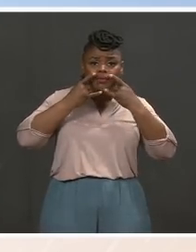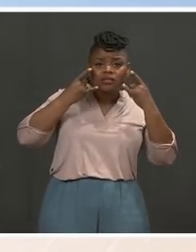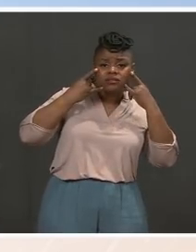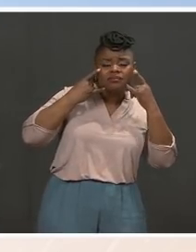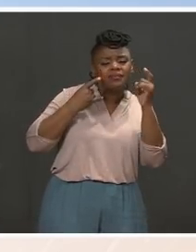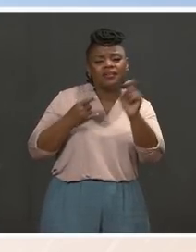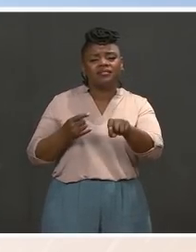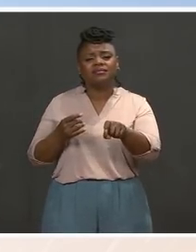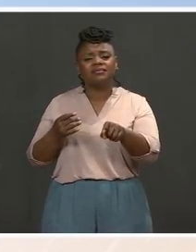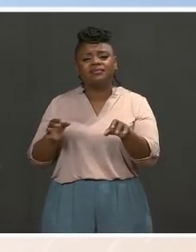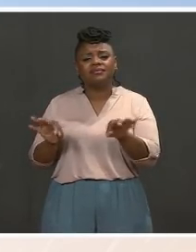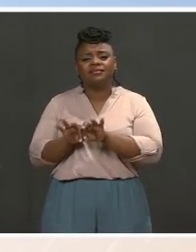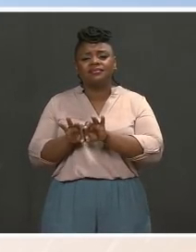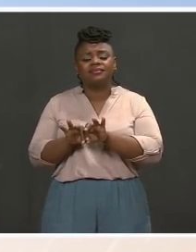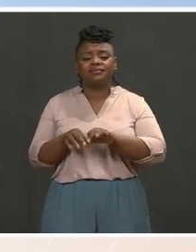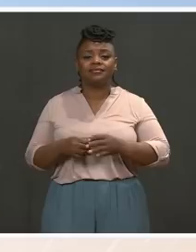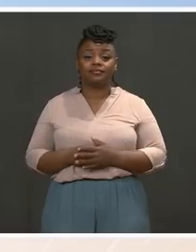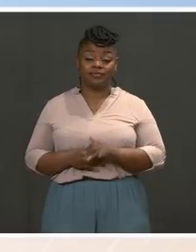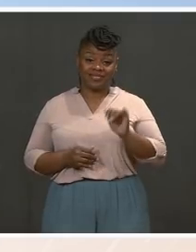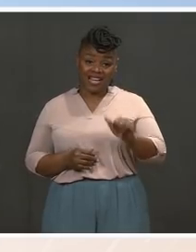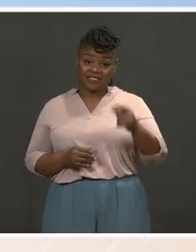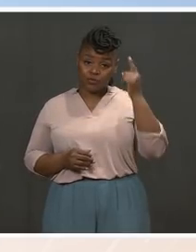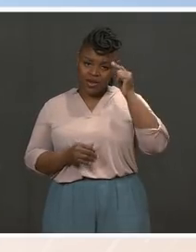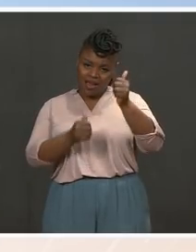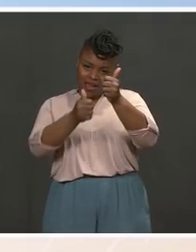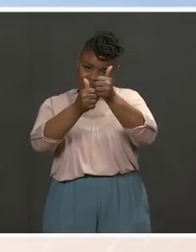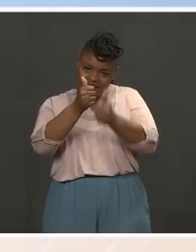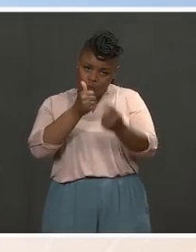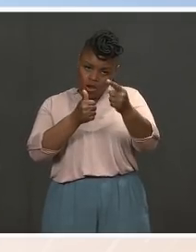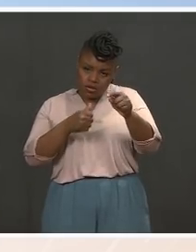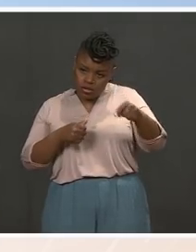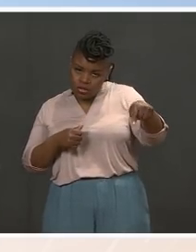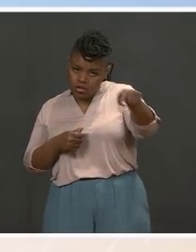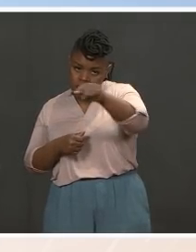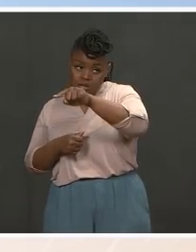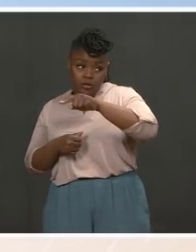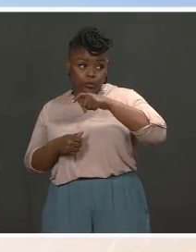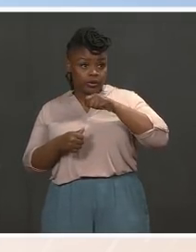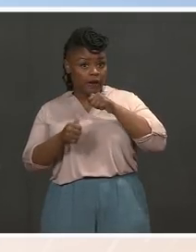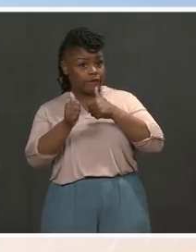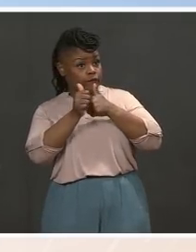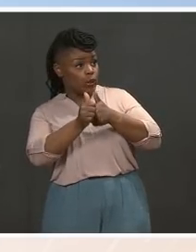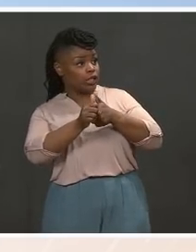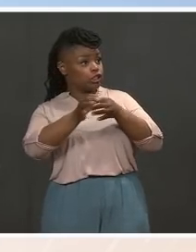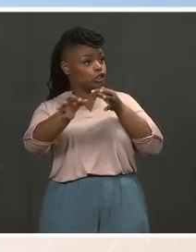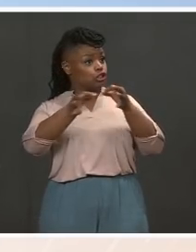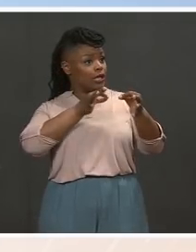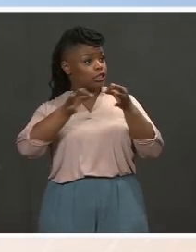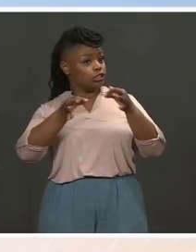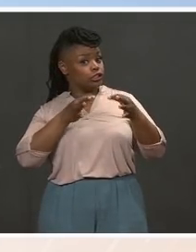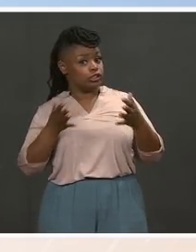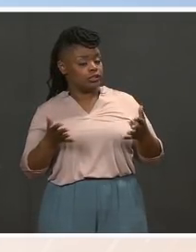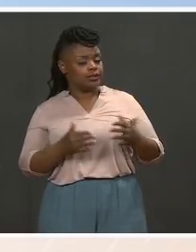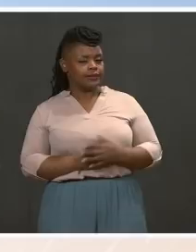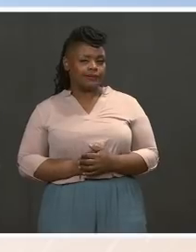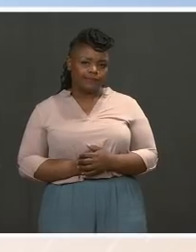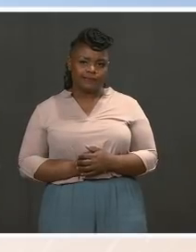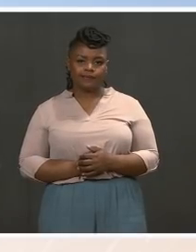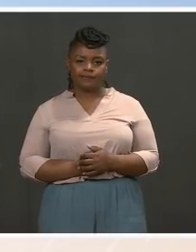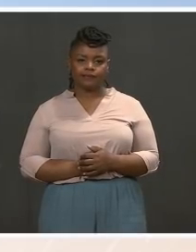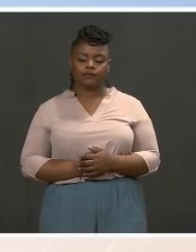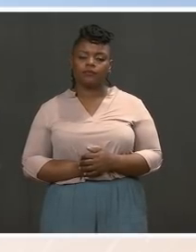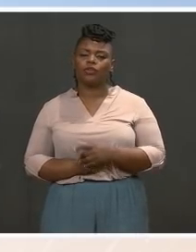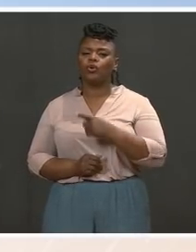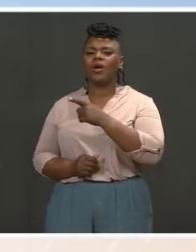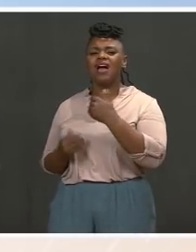is not abiding by the recommendations of public health officials. one more. Do you have any update on the President's plans? Will he be traveling